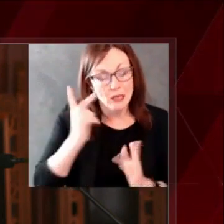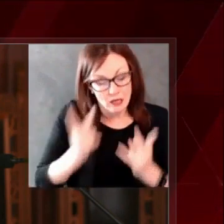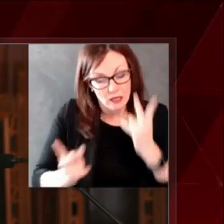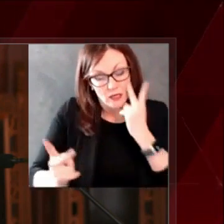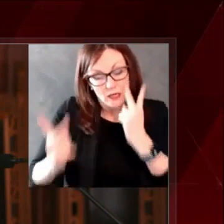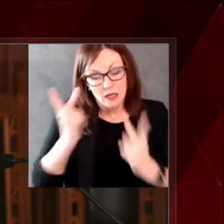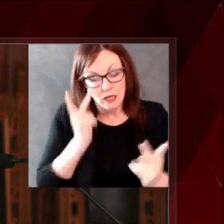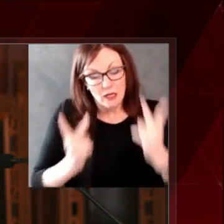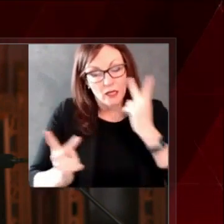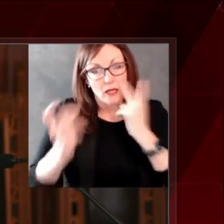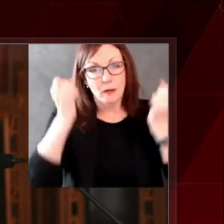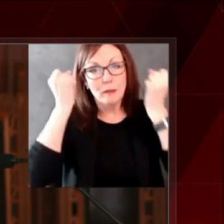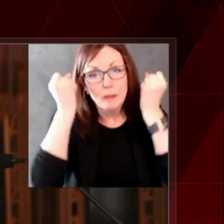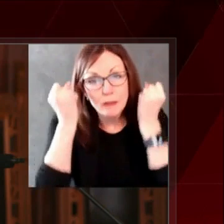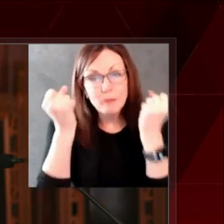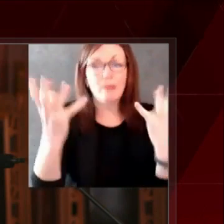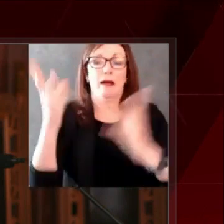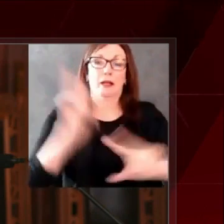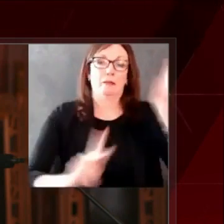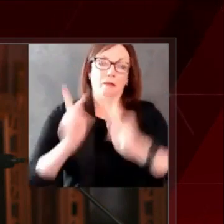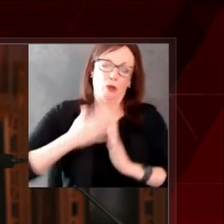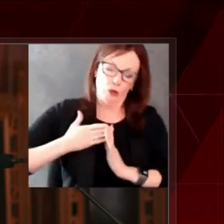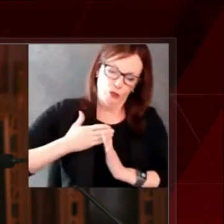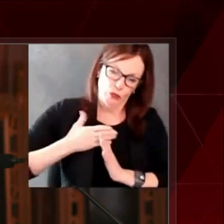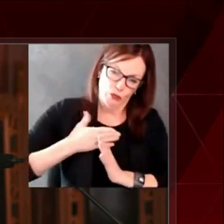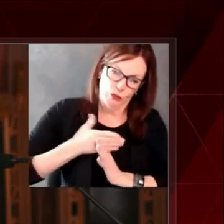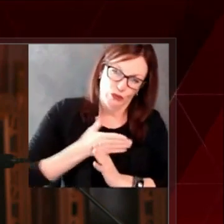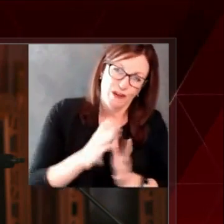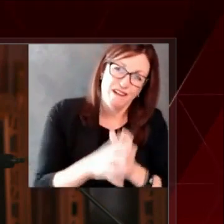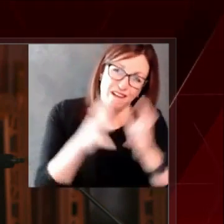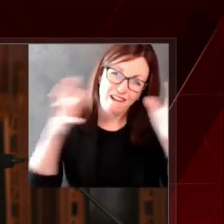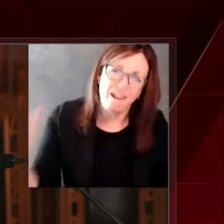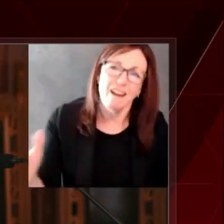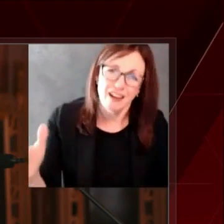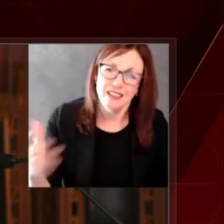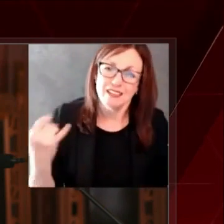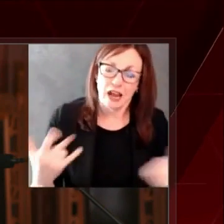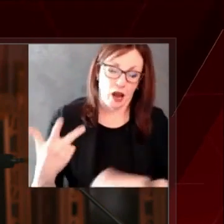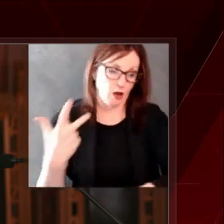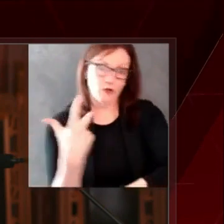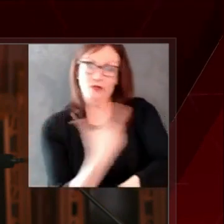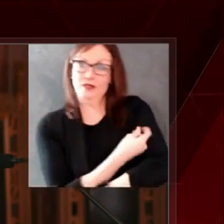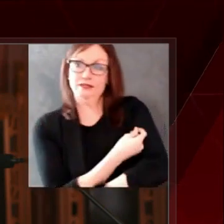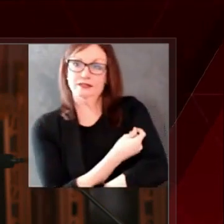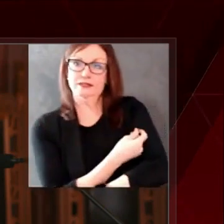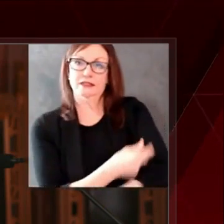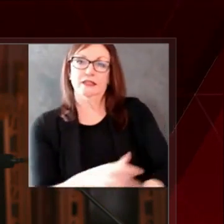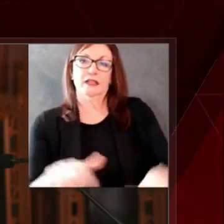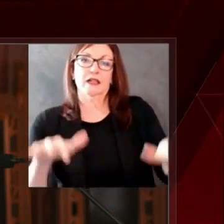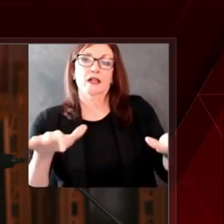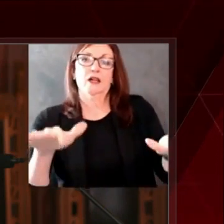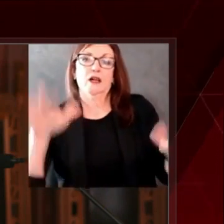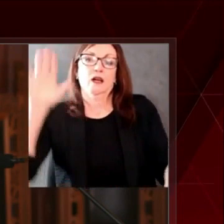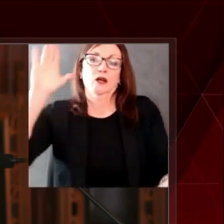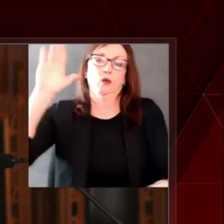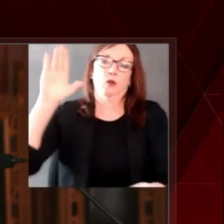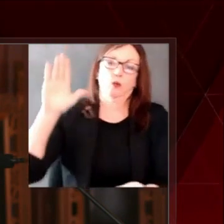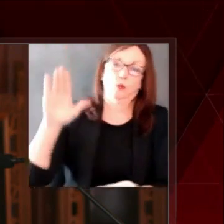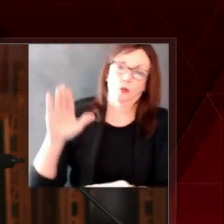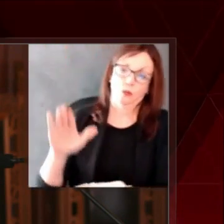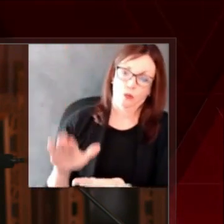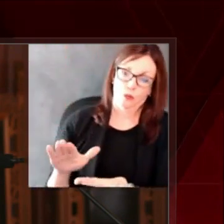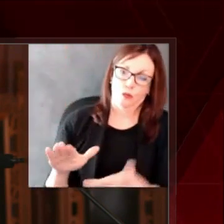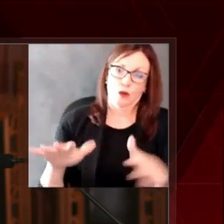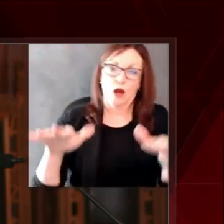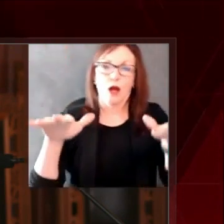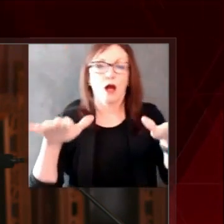the Moderna vaccine should be available for staff and residents of long-term care facilities starting December 28th.